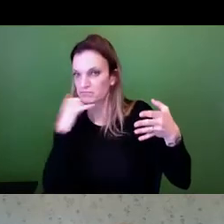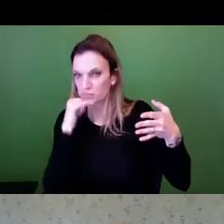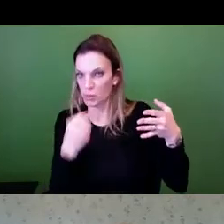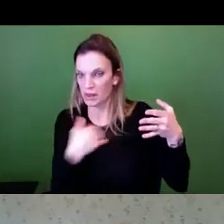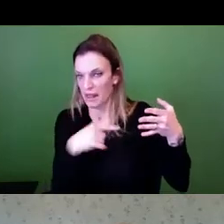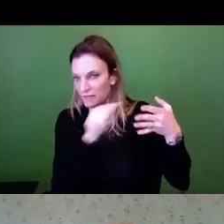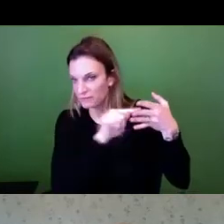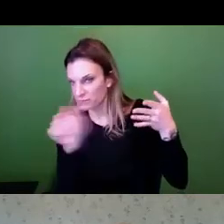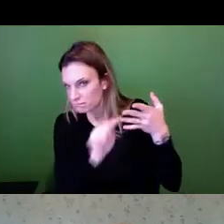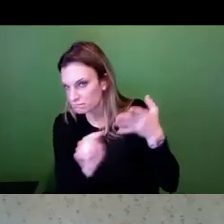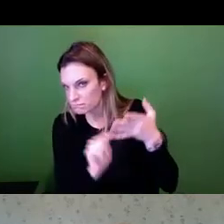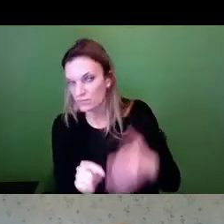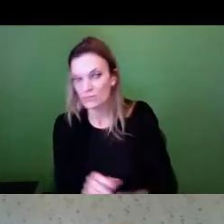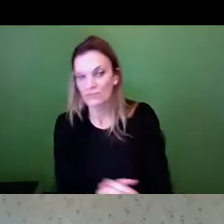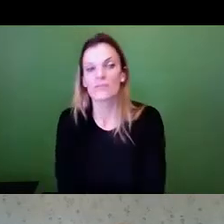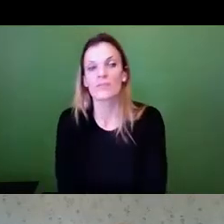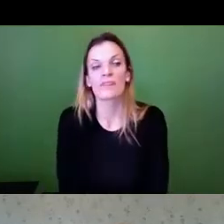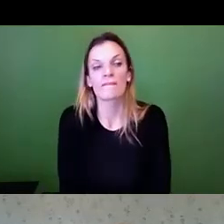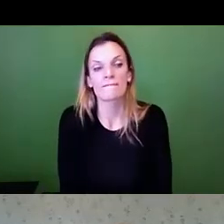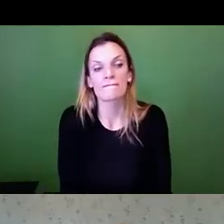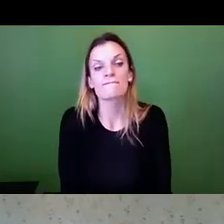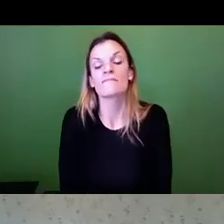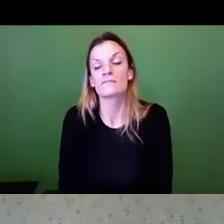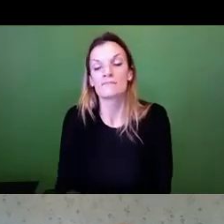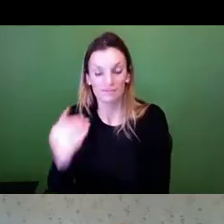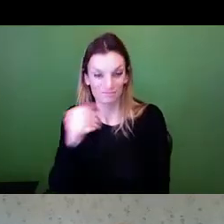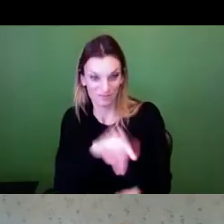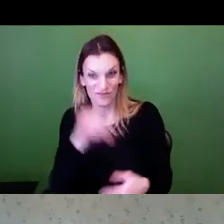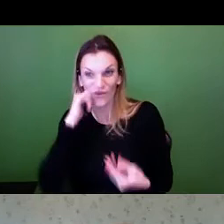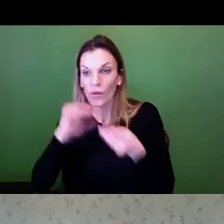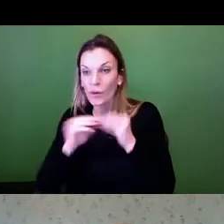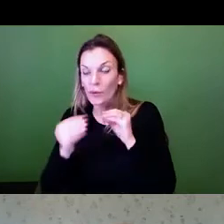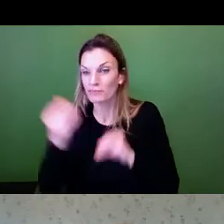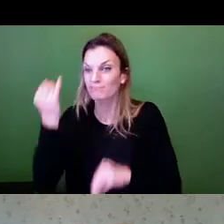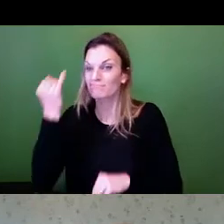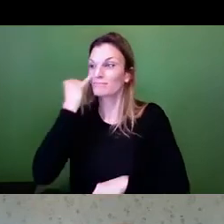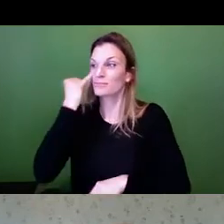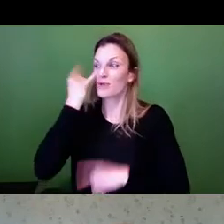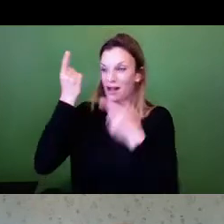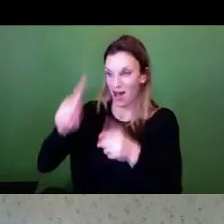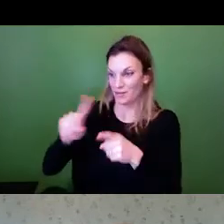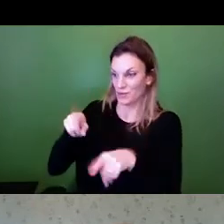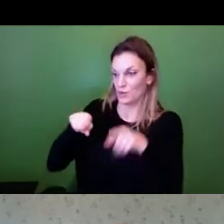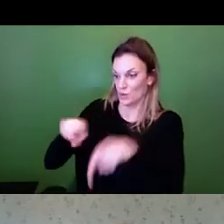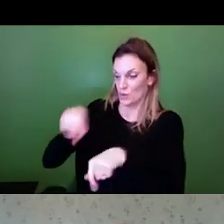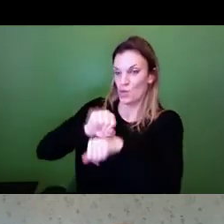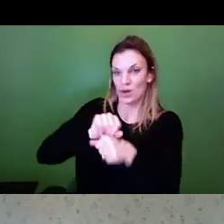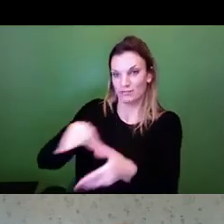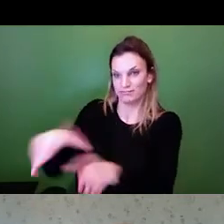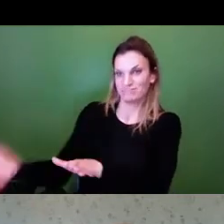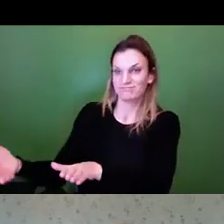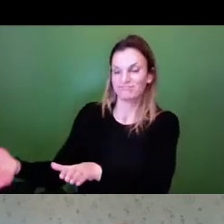hopefully you never need it but the Fatality Hotline and the Severe Injury Report lines are listed here as well.